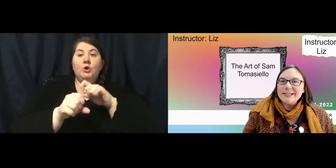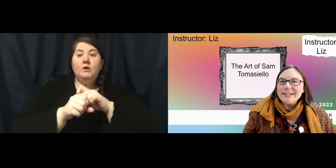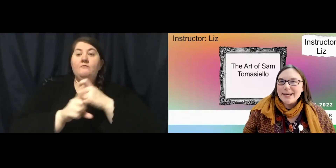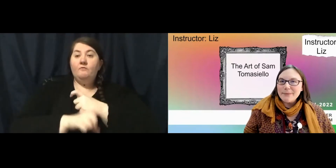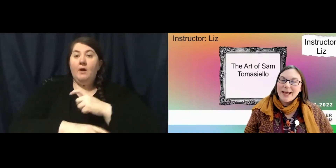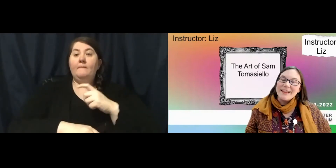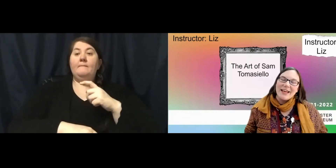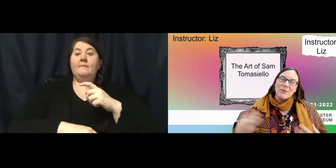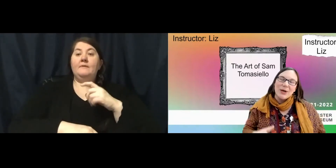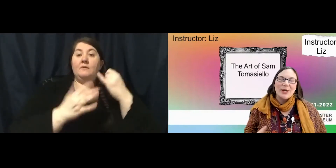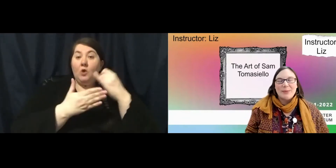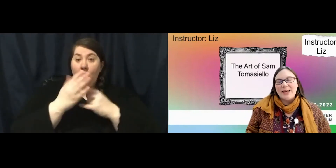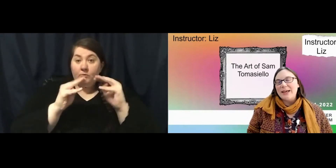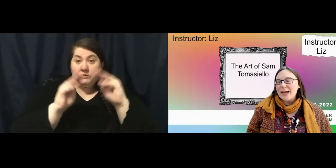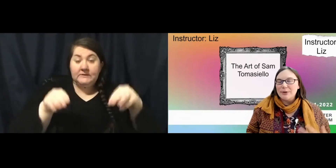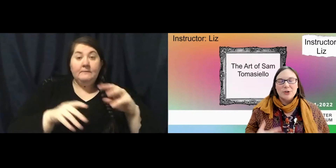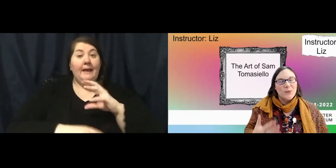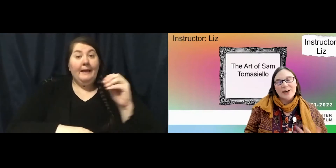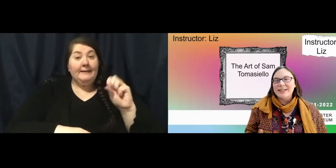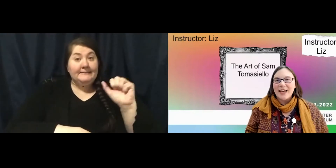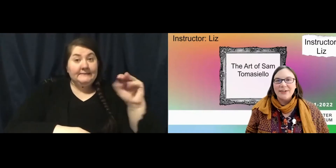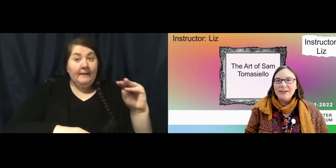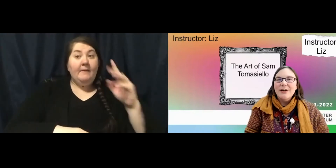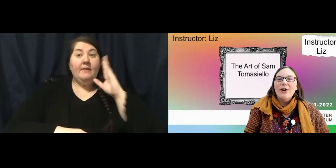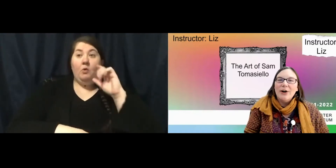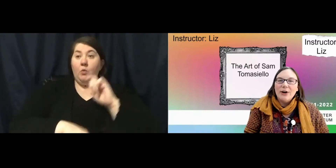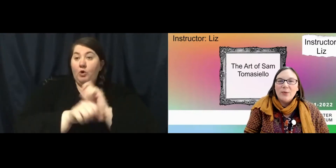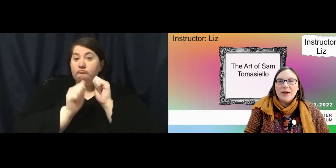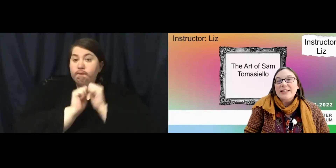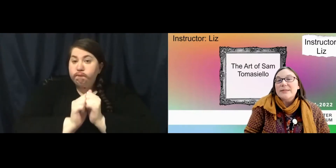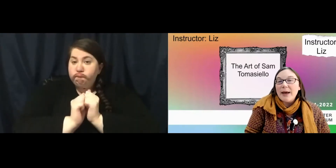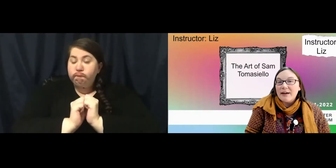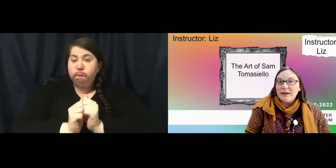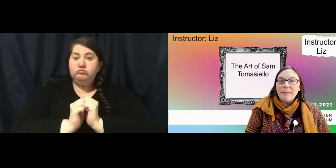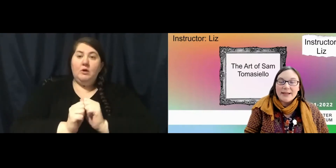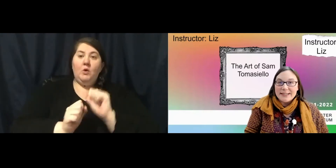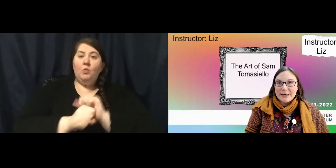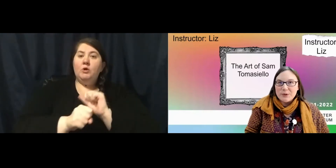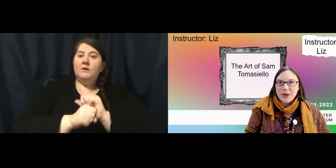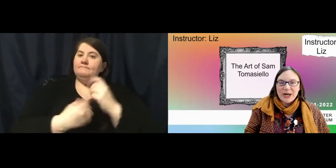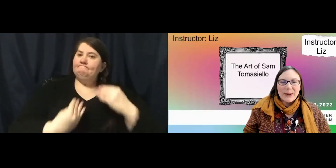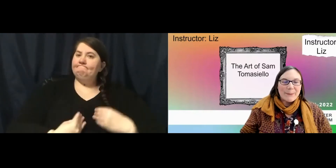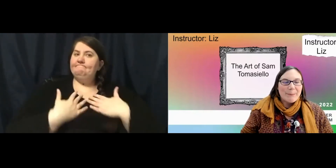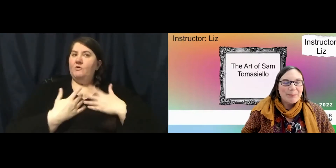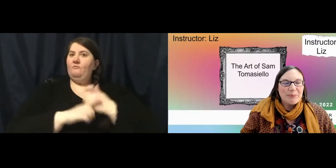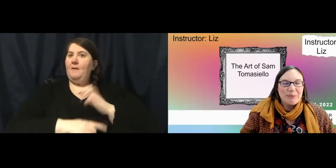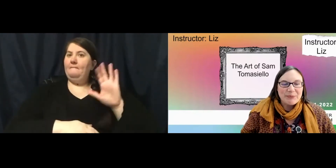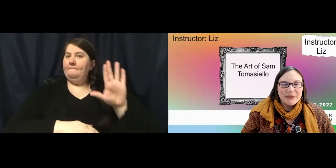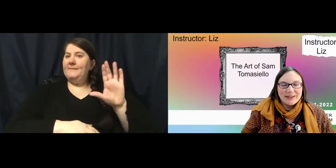and Sam, and then we're going to be able to work together on a work inspired by Sam's work.